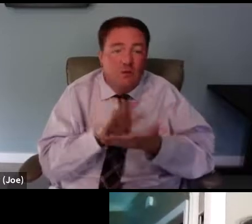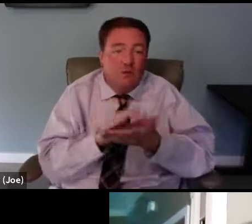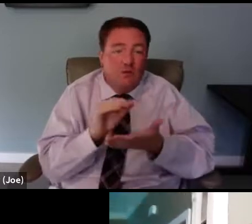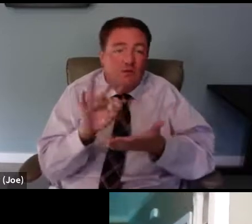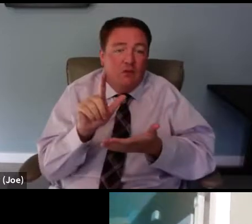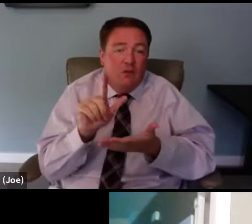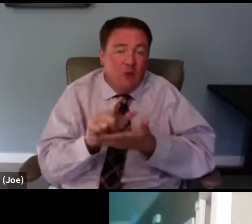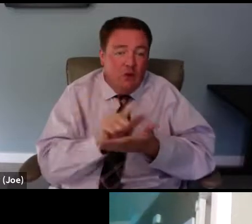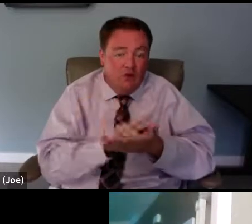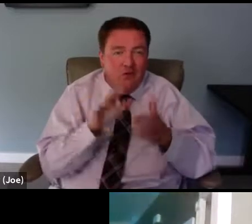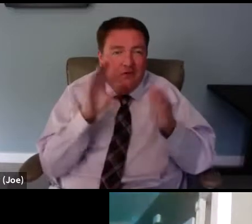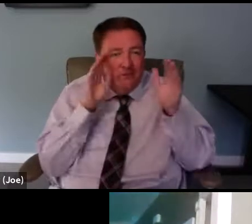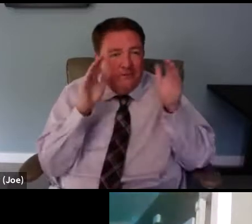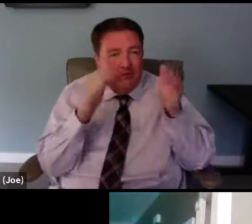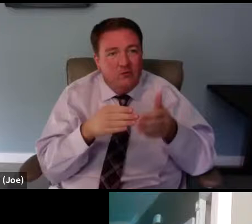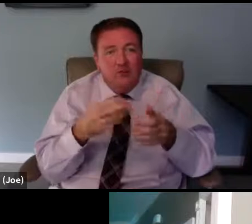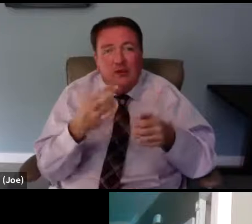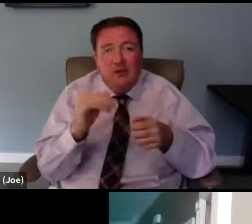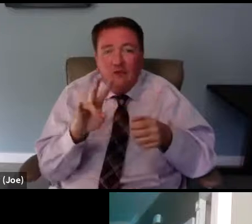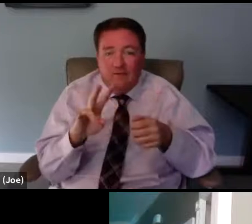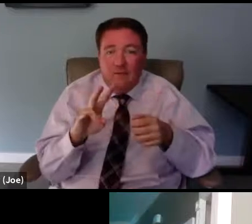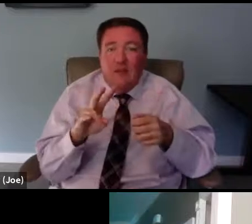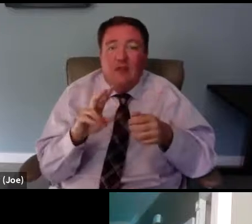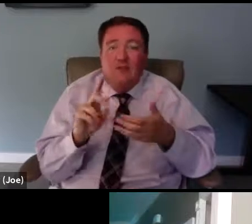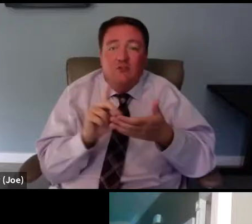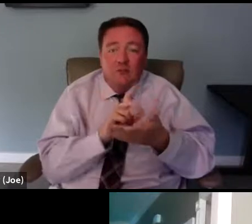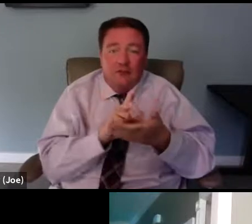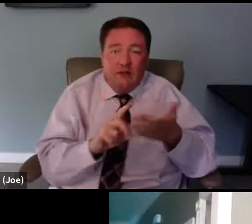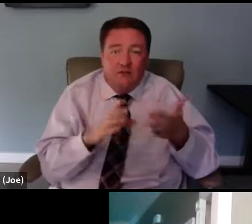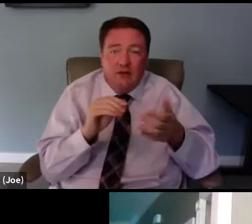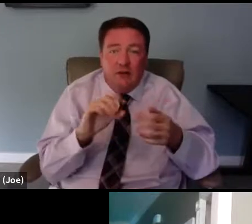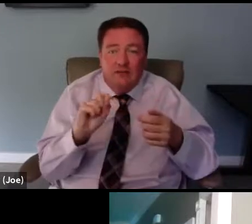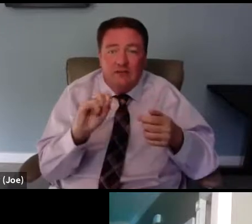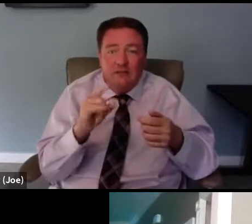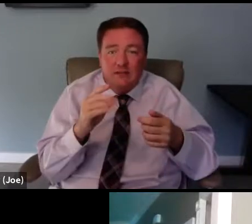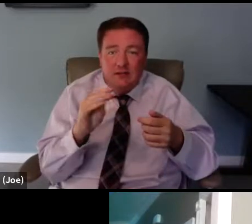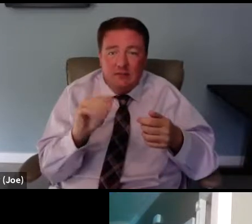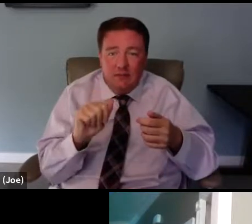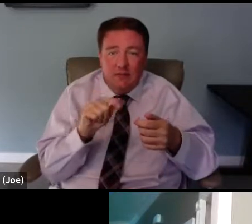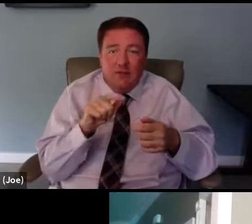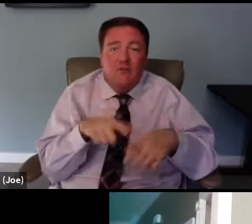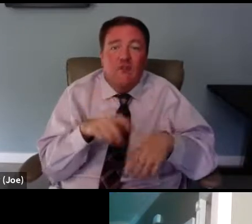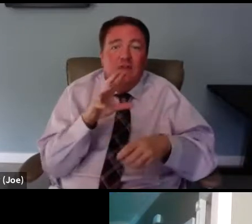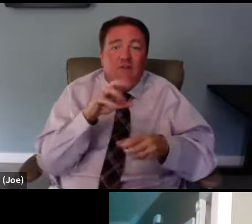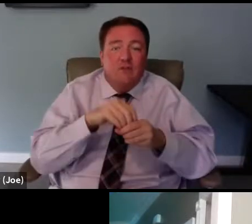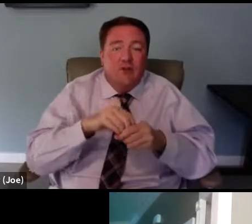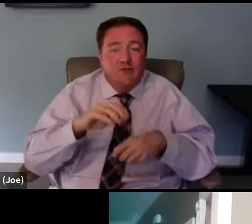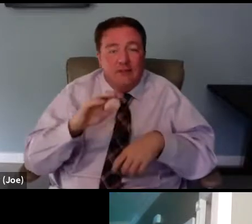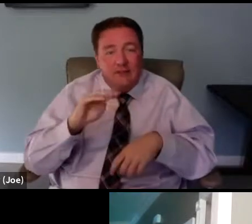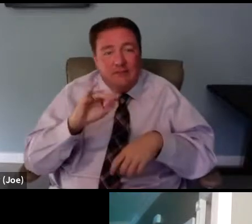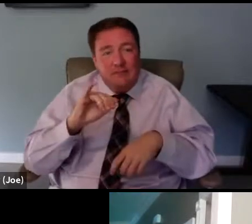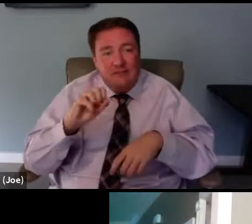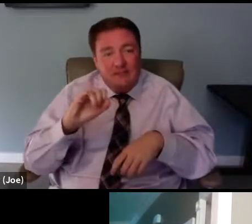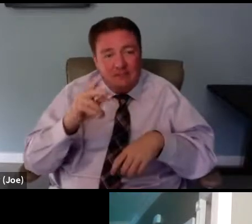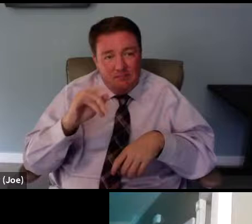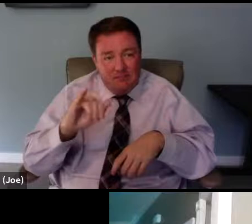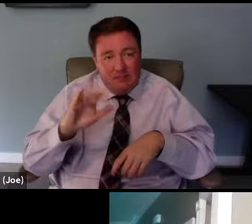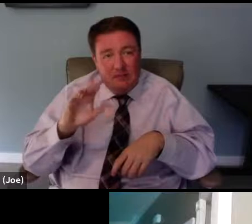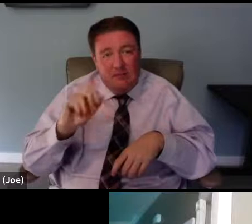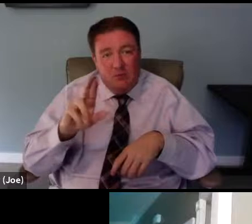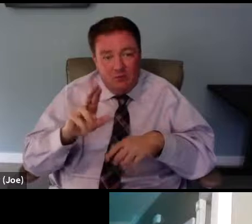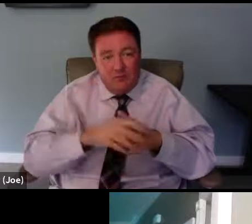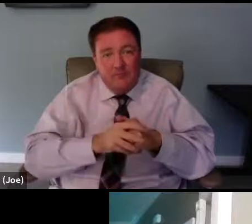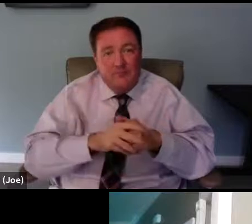care and HIV discrimination and stigma. Linda is a member of the Mississippi Bar and the Magnolia Bar Association. Thank you for joining us, Linda.